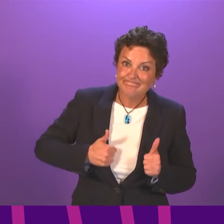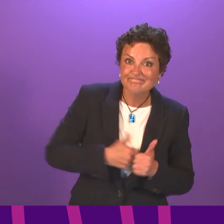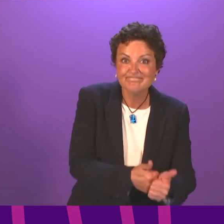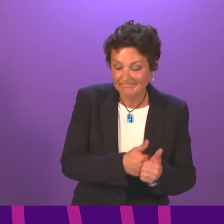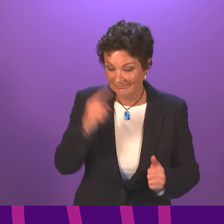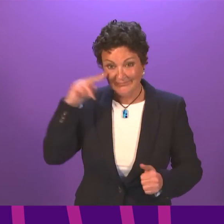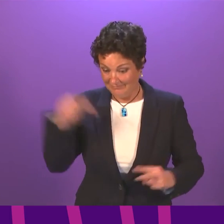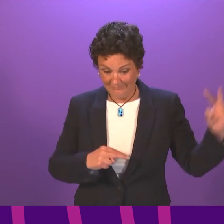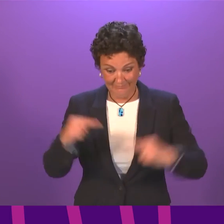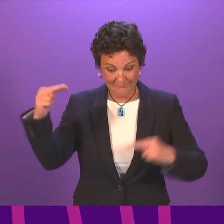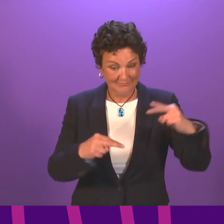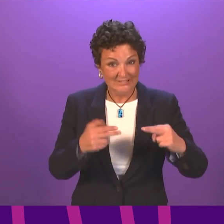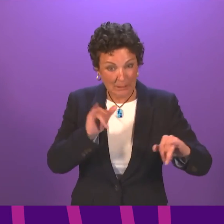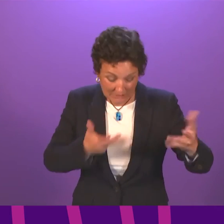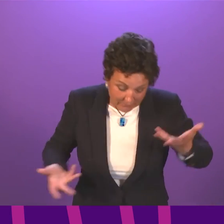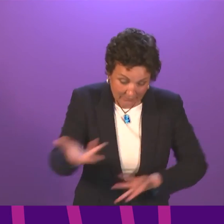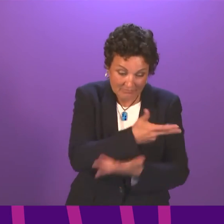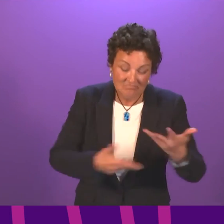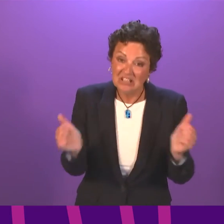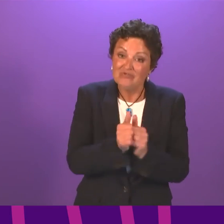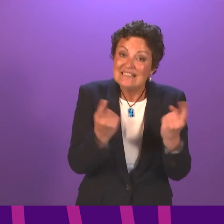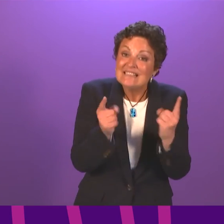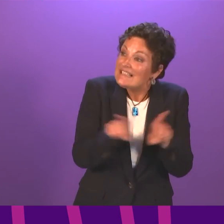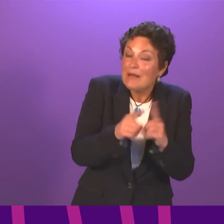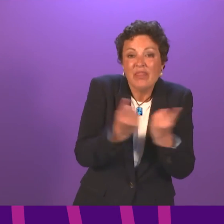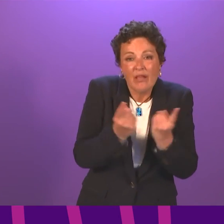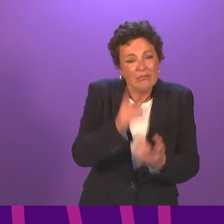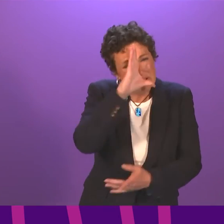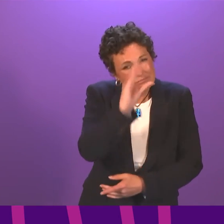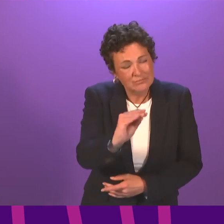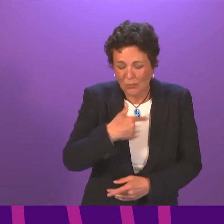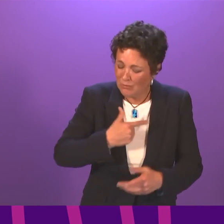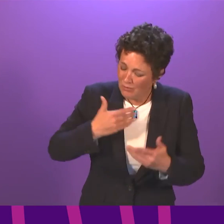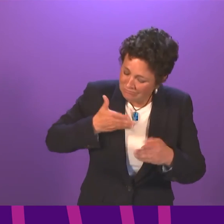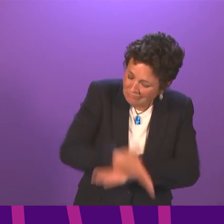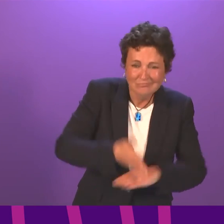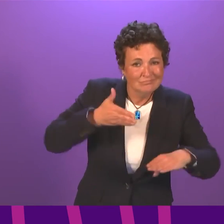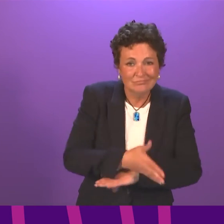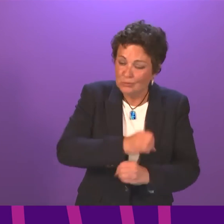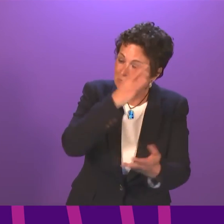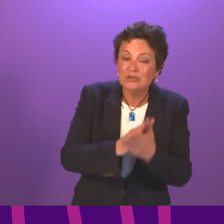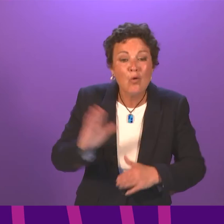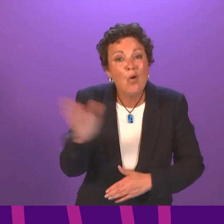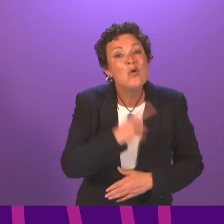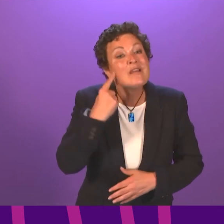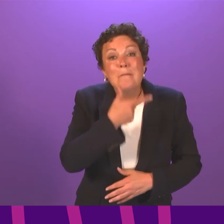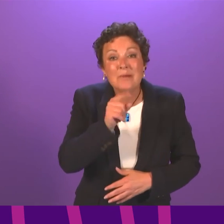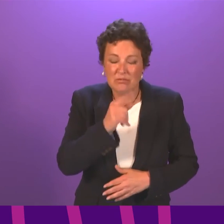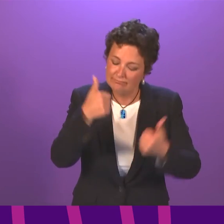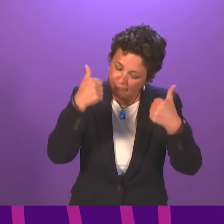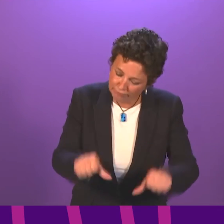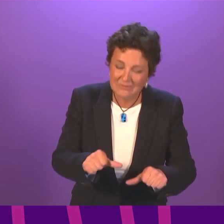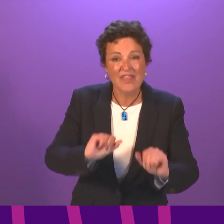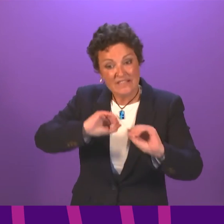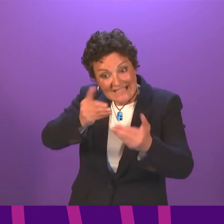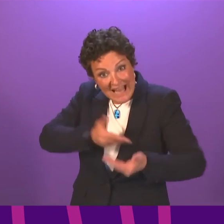listen. We will continue to look at all of the detail of this and we will strive to make sure that every young person gets the service from the education system and the